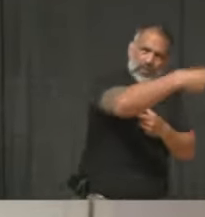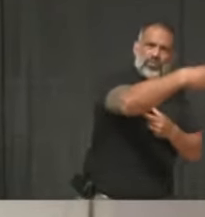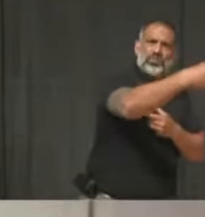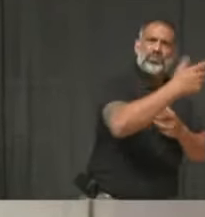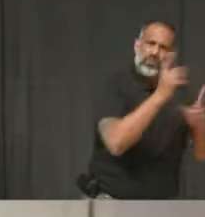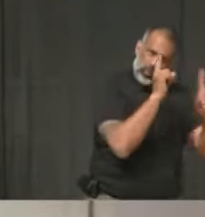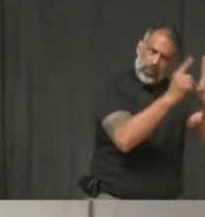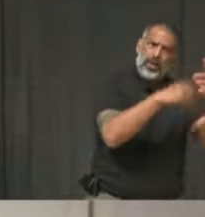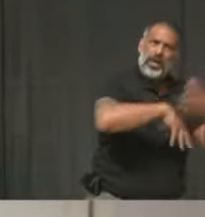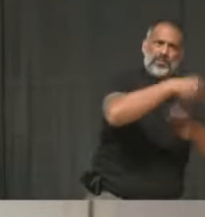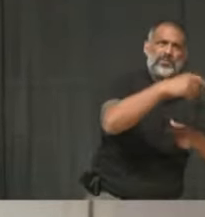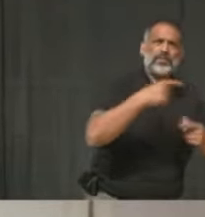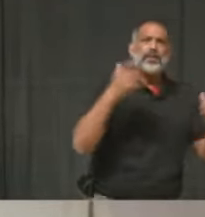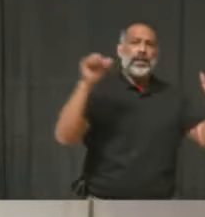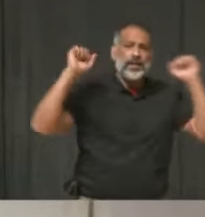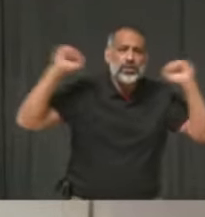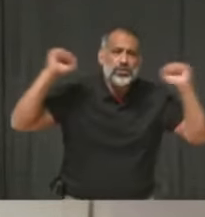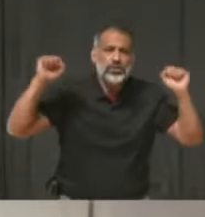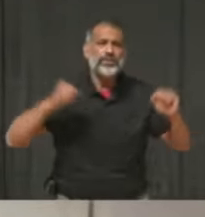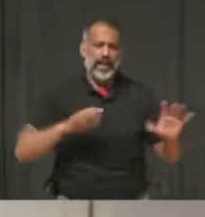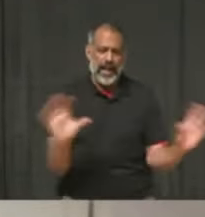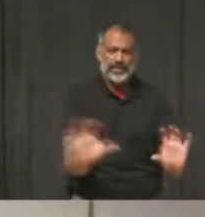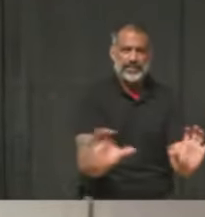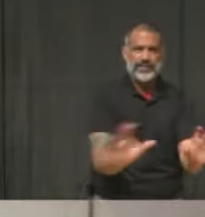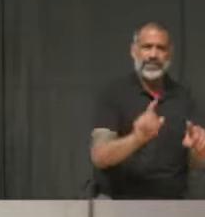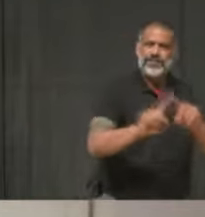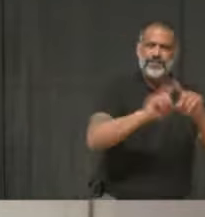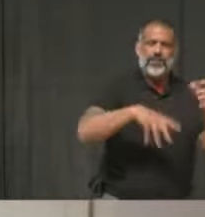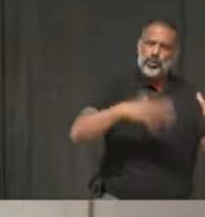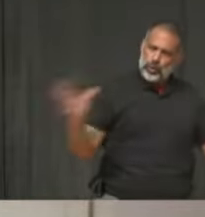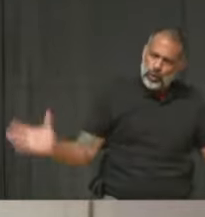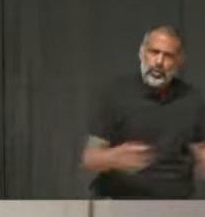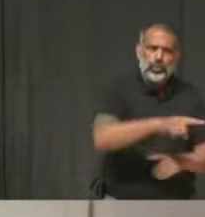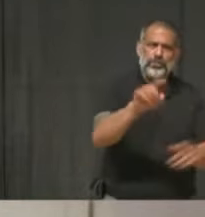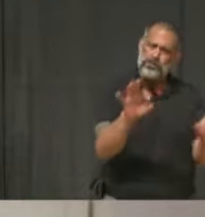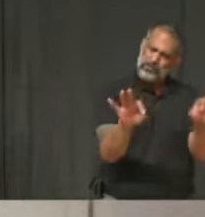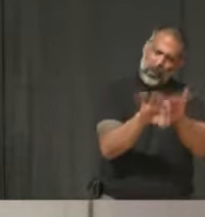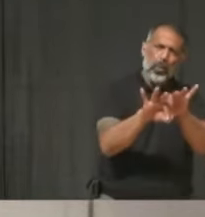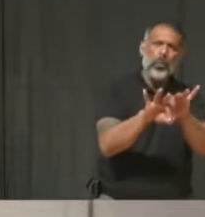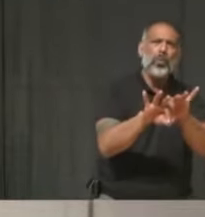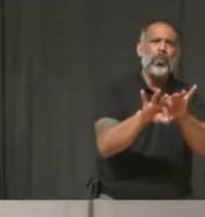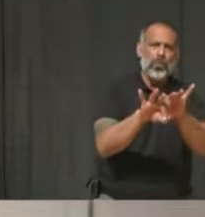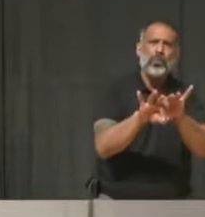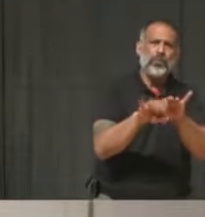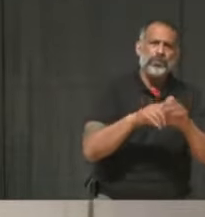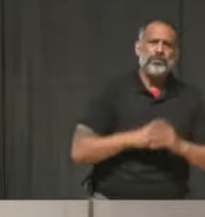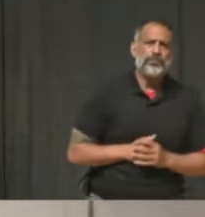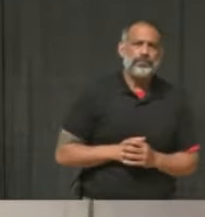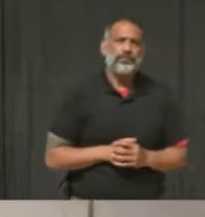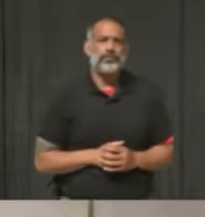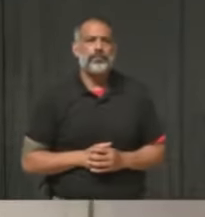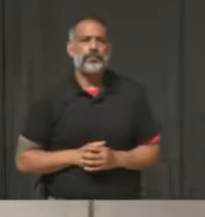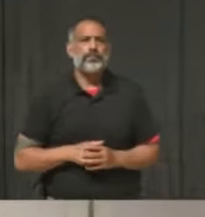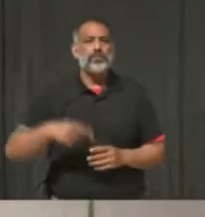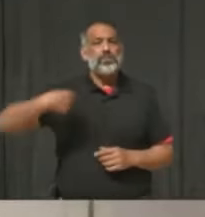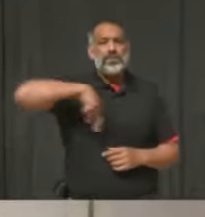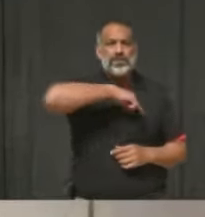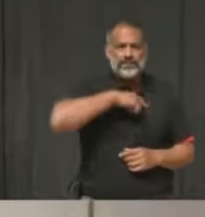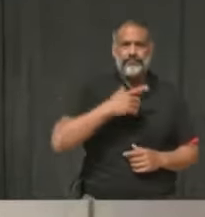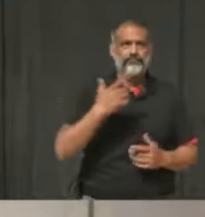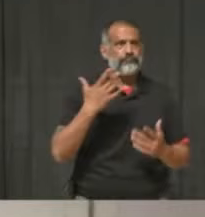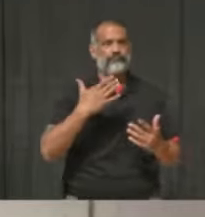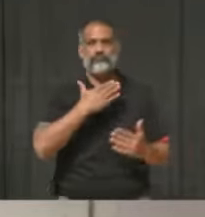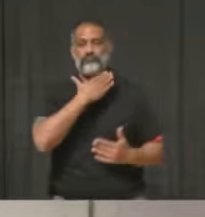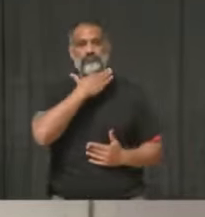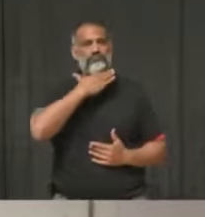outside. This is absolutely possible and doable. We need to be aware of, now we're in a situation where we're all fatigued. We